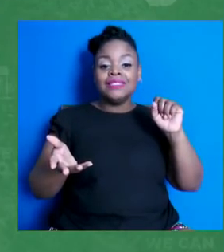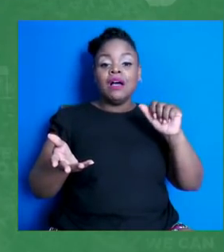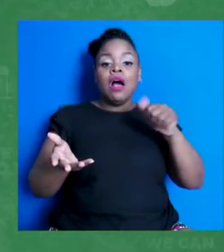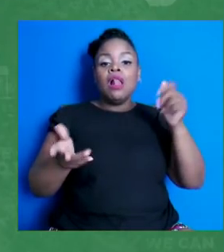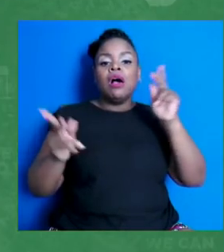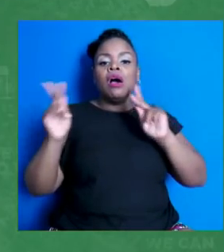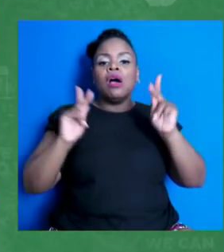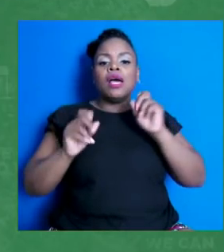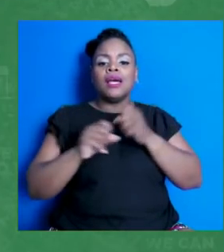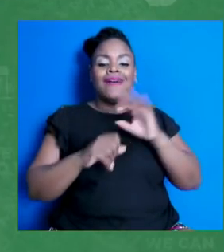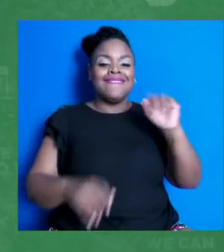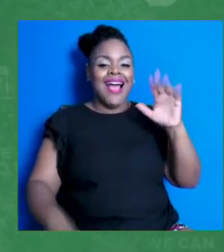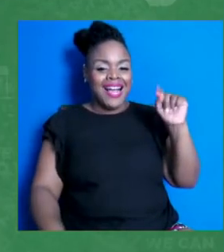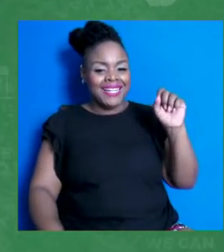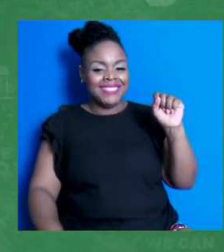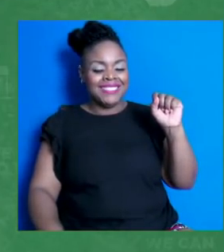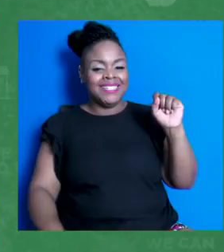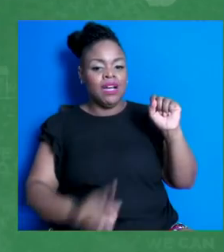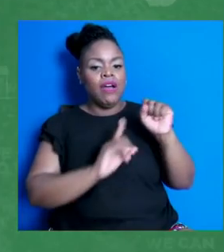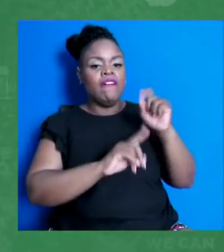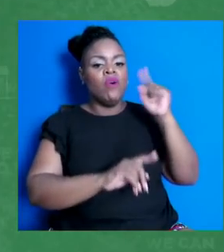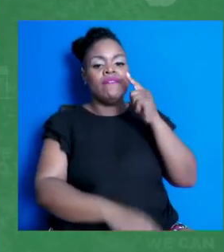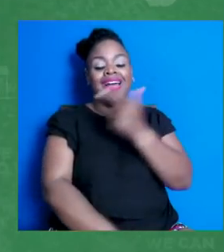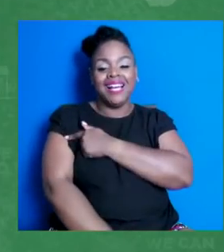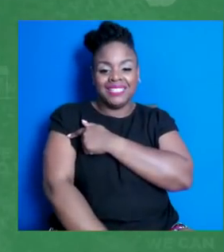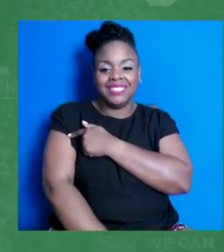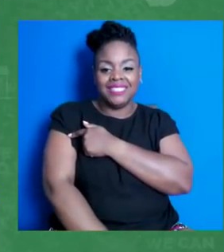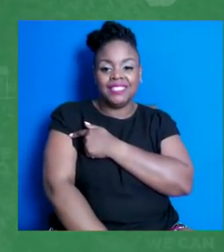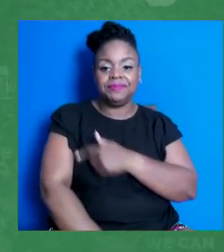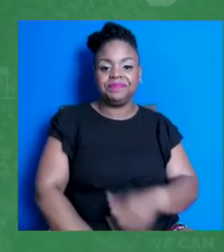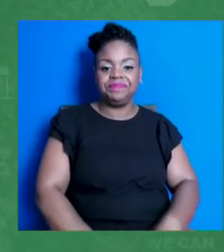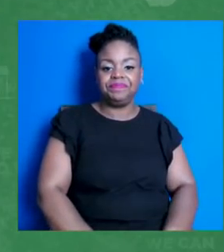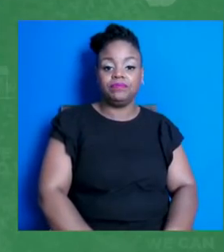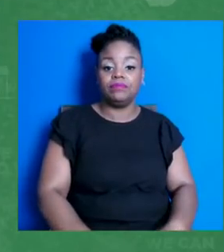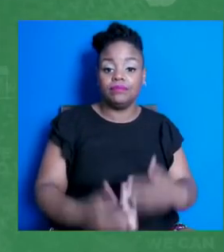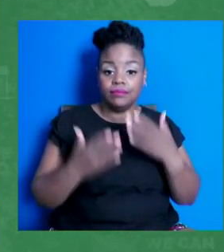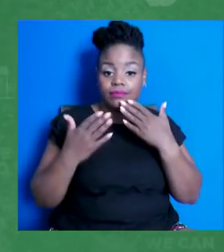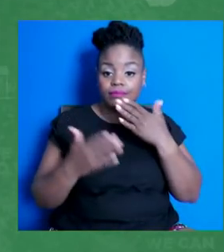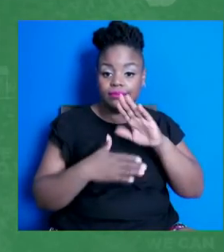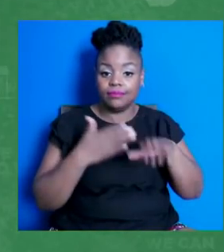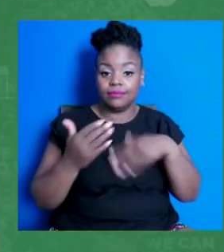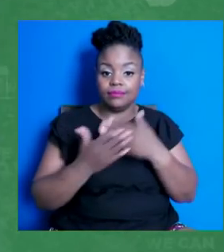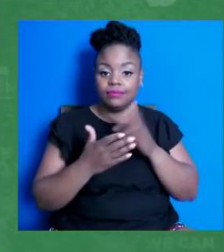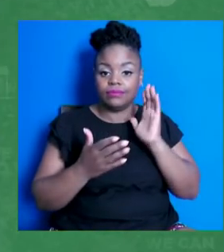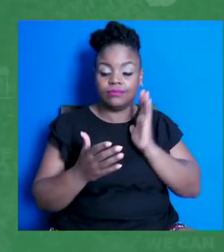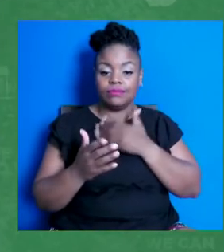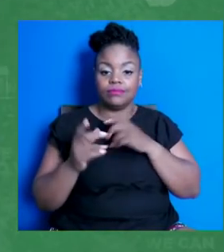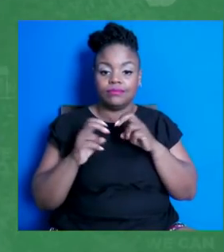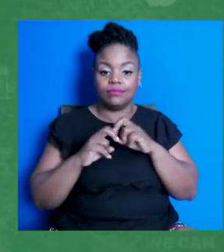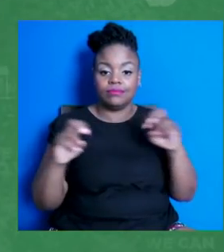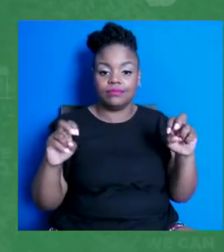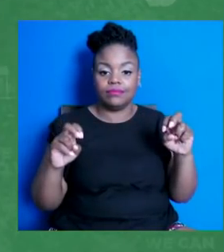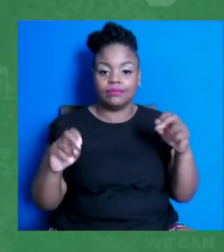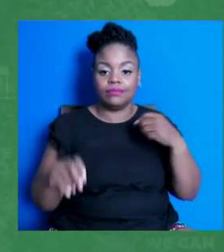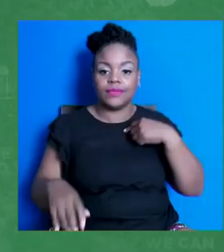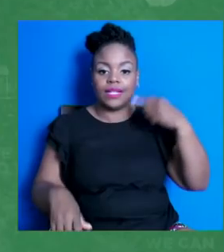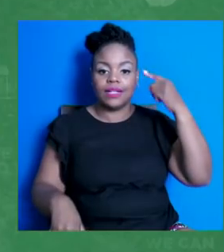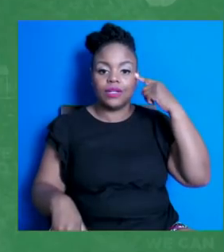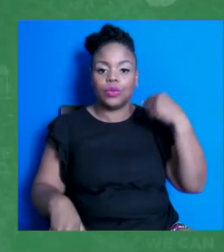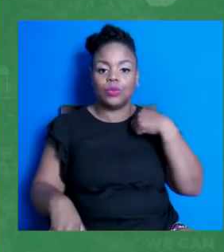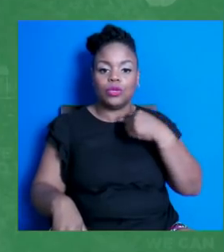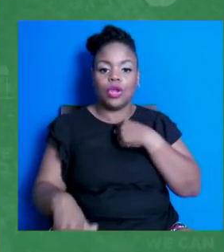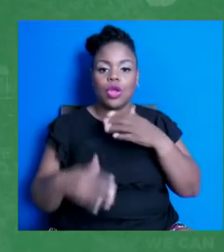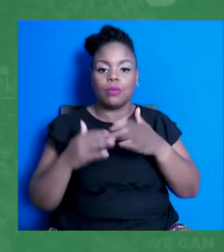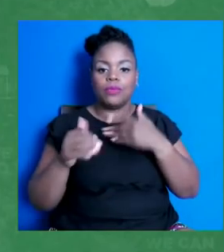Thank you, V. MS. That's great. Thank you all so much to our panelists. I know we are, I think we're about at time for our